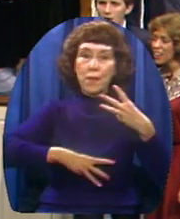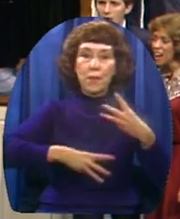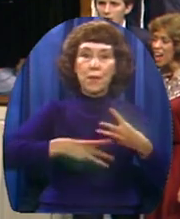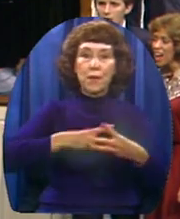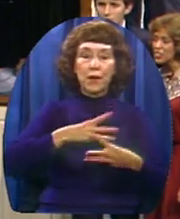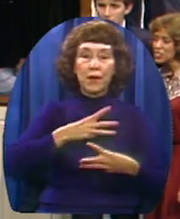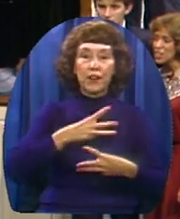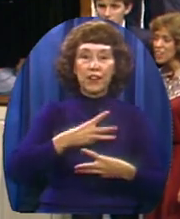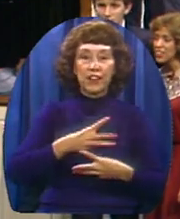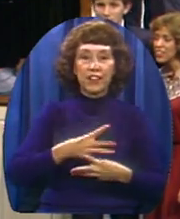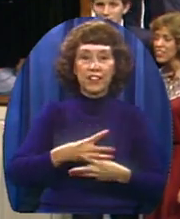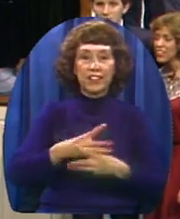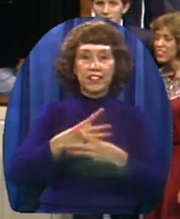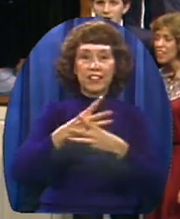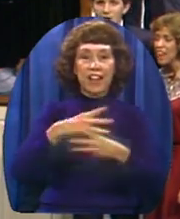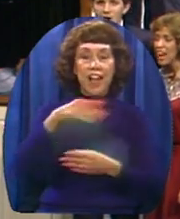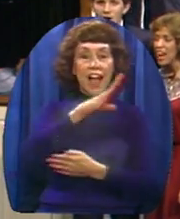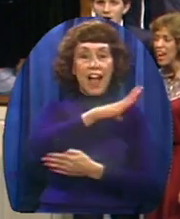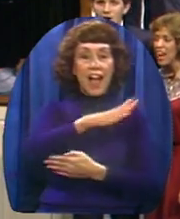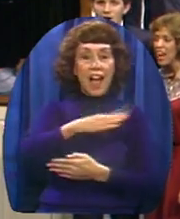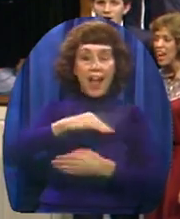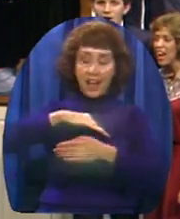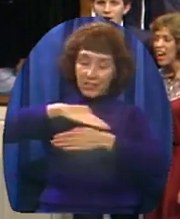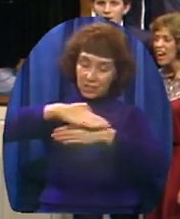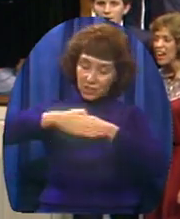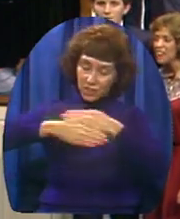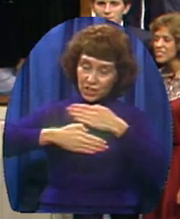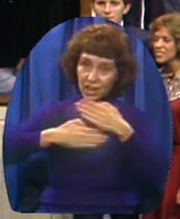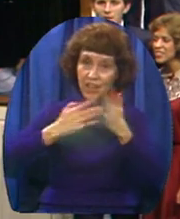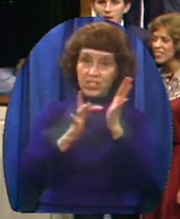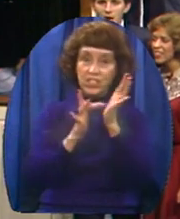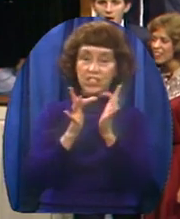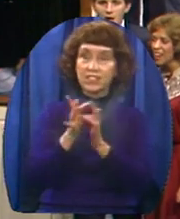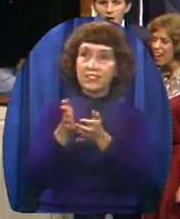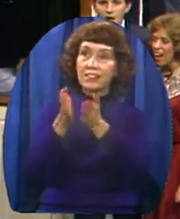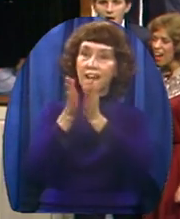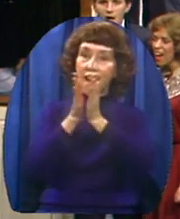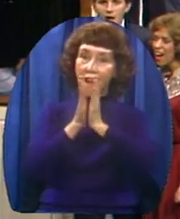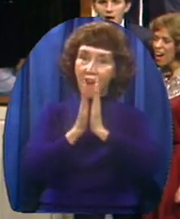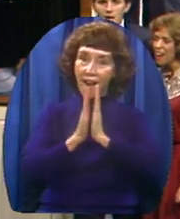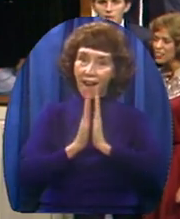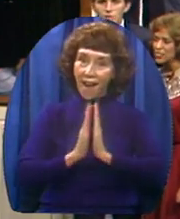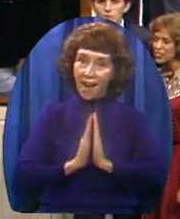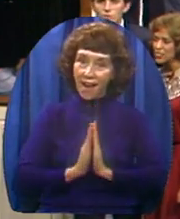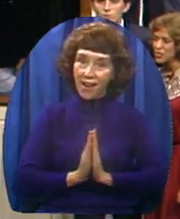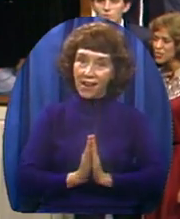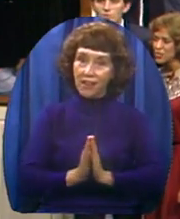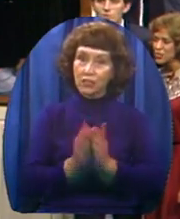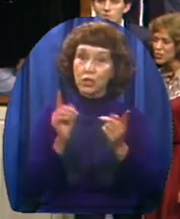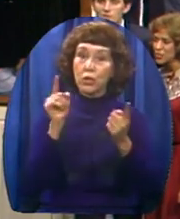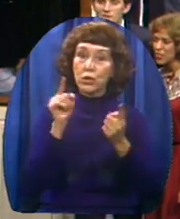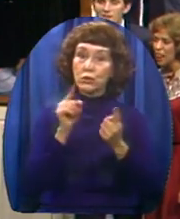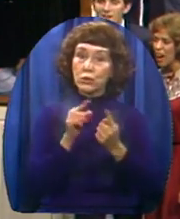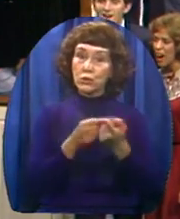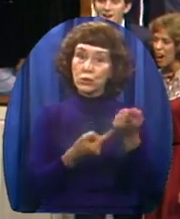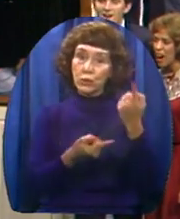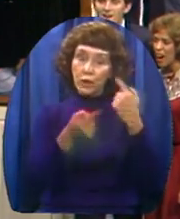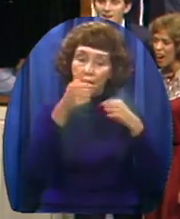And gently ask as to